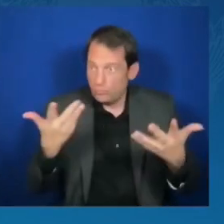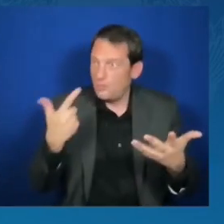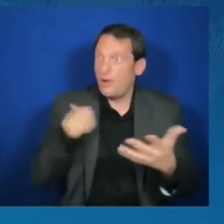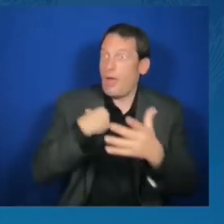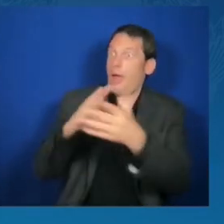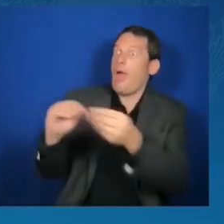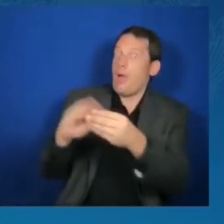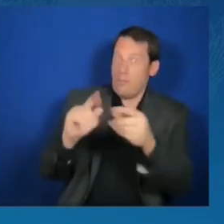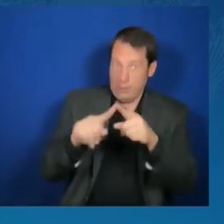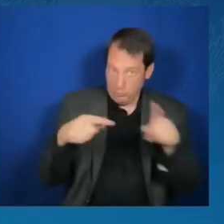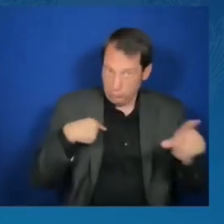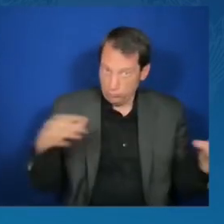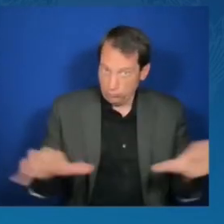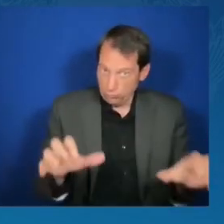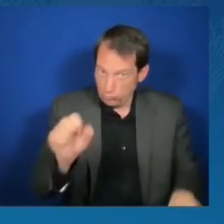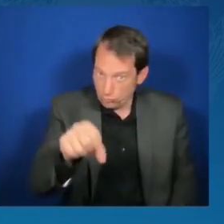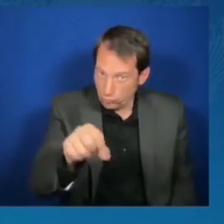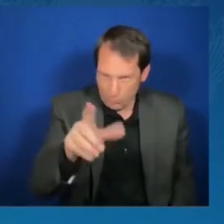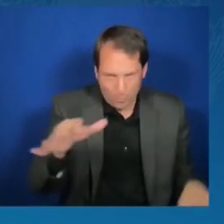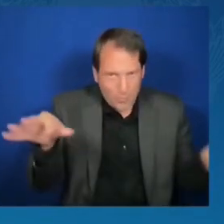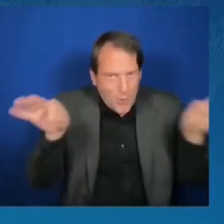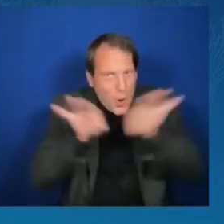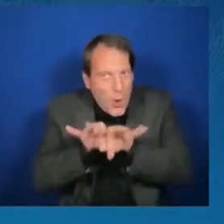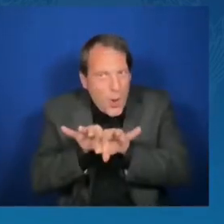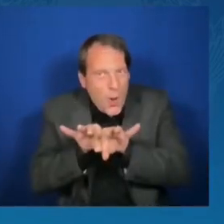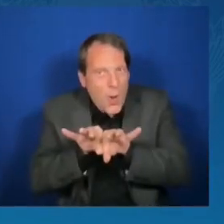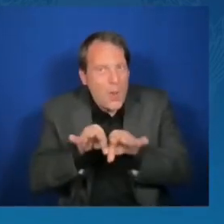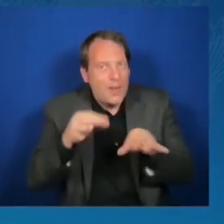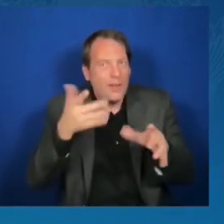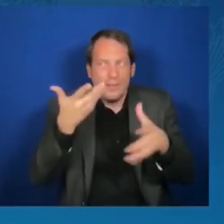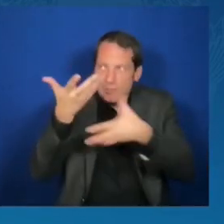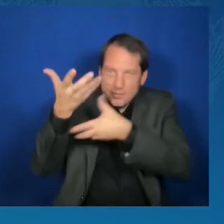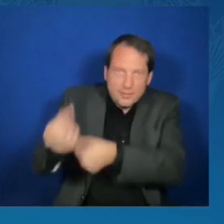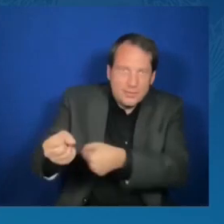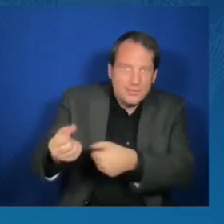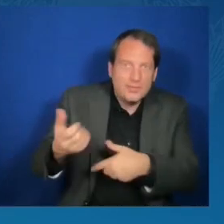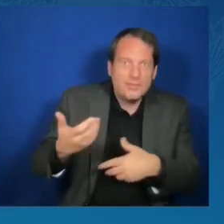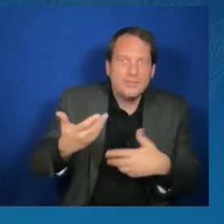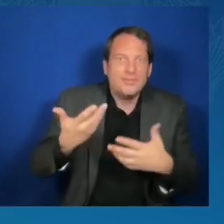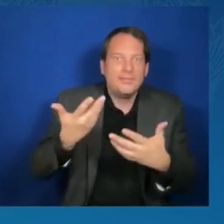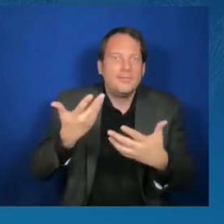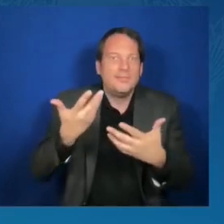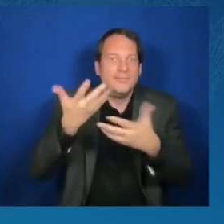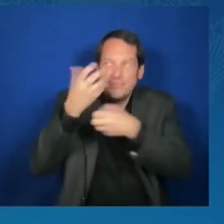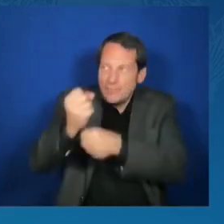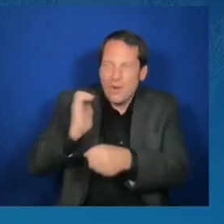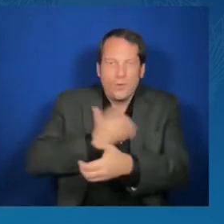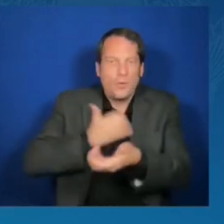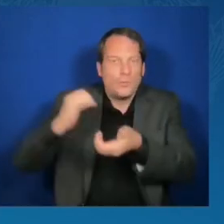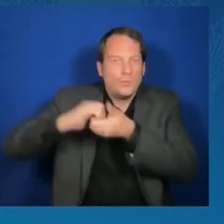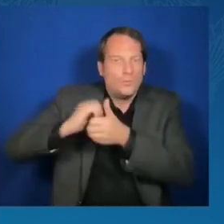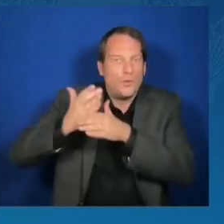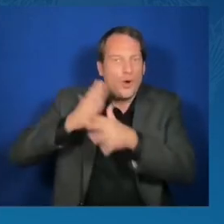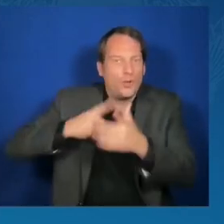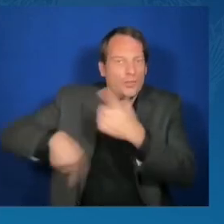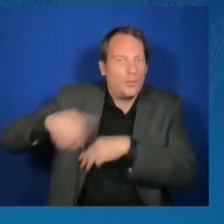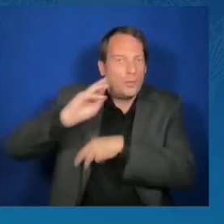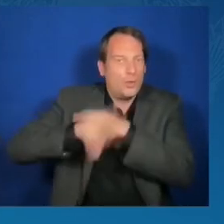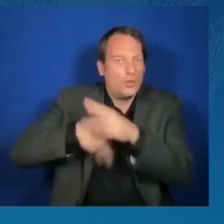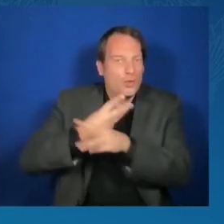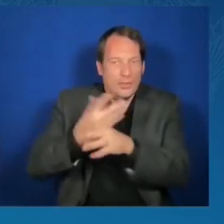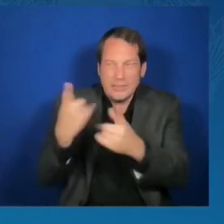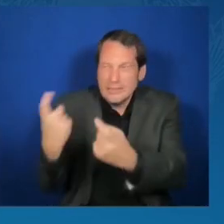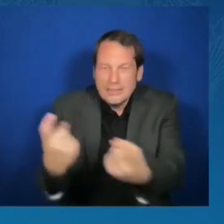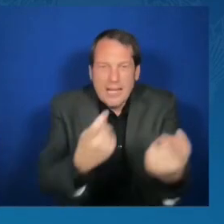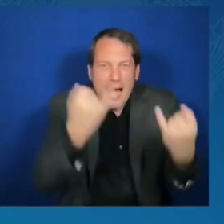We're going to solicit your ideas on ways that we can get more diaspora members involved in trade, in investment, in development, all related to Africa, to